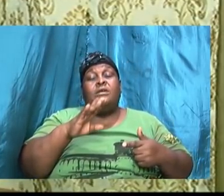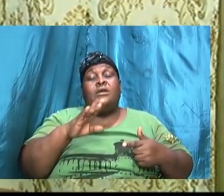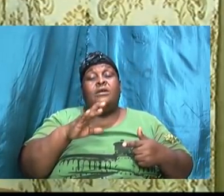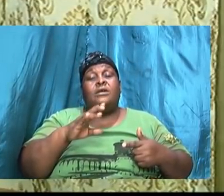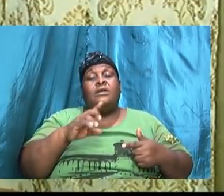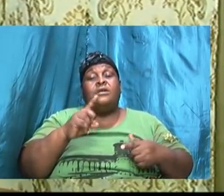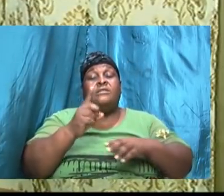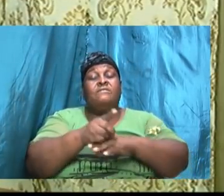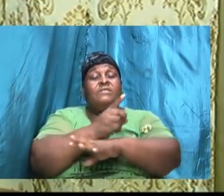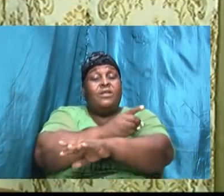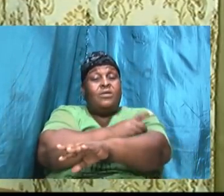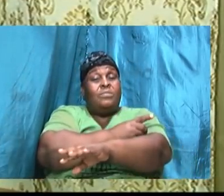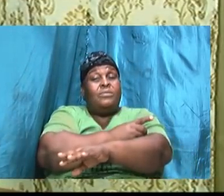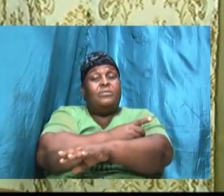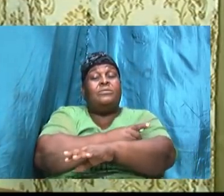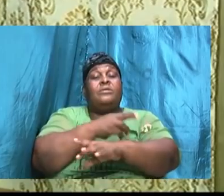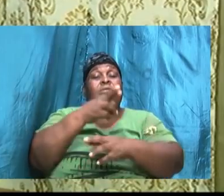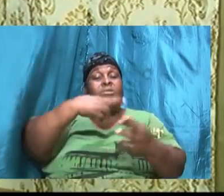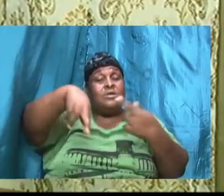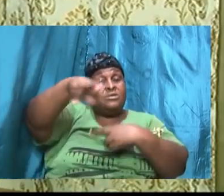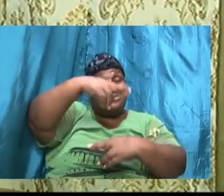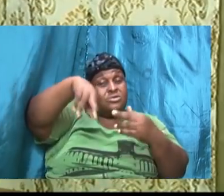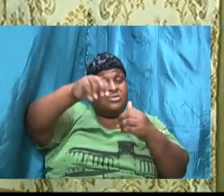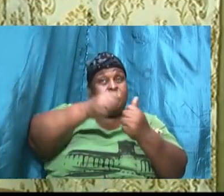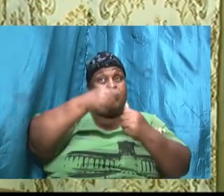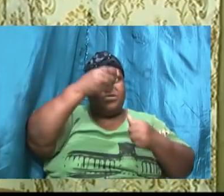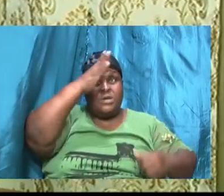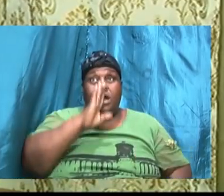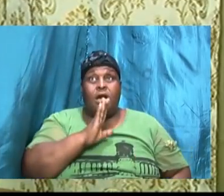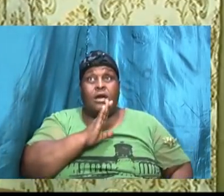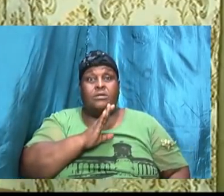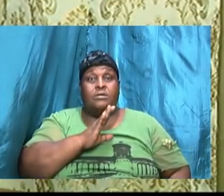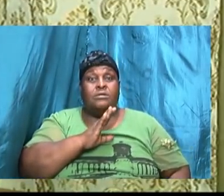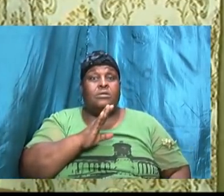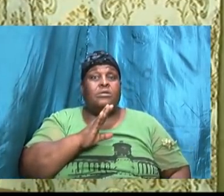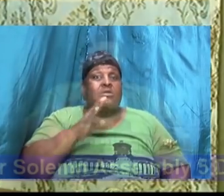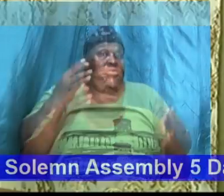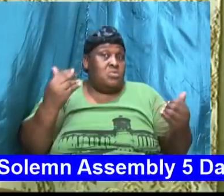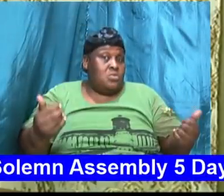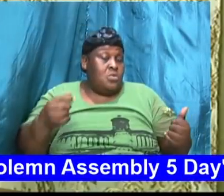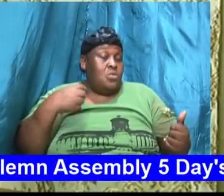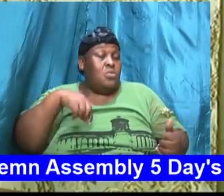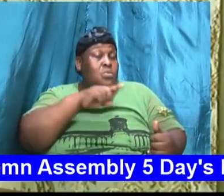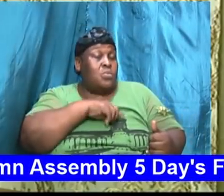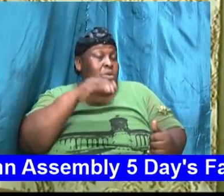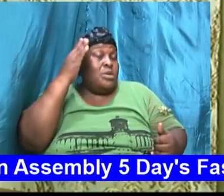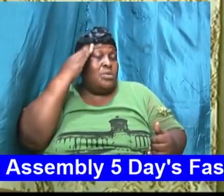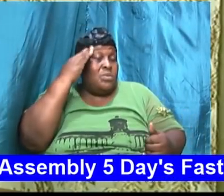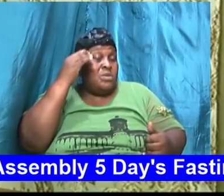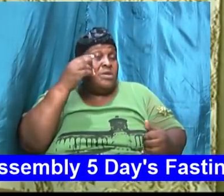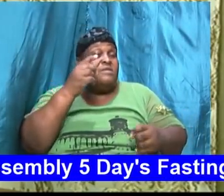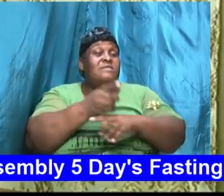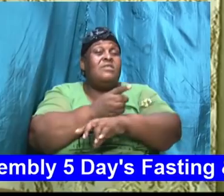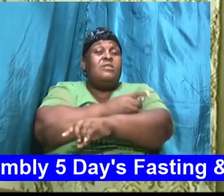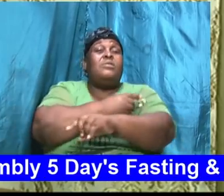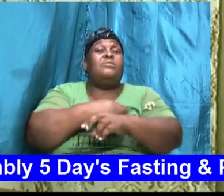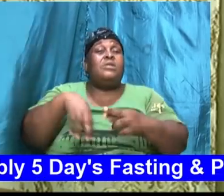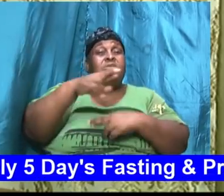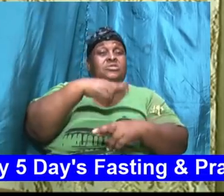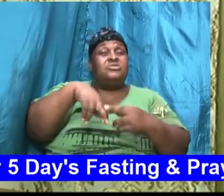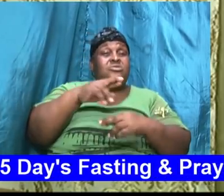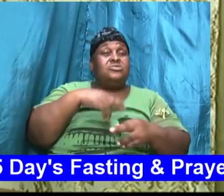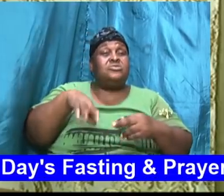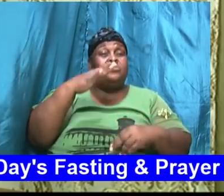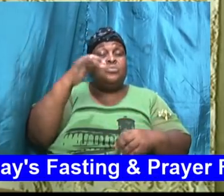by now we know that developing a relationship with him comes by us reading